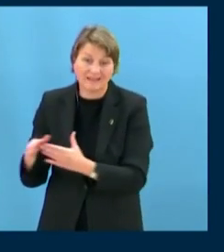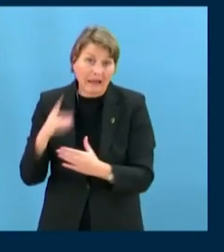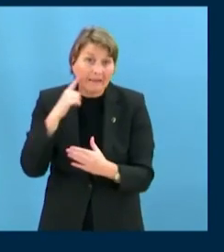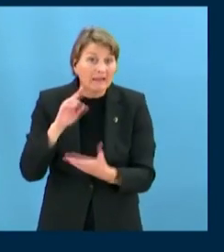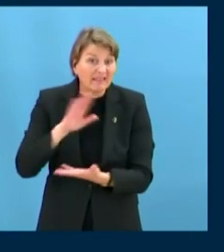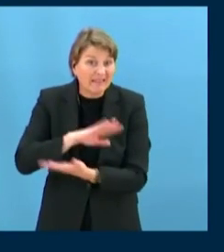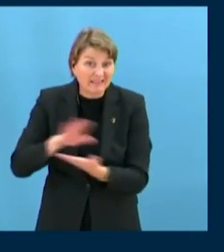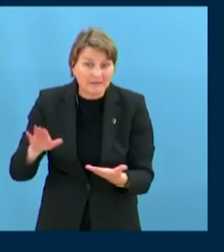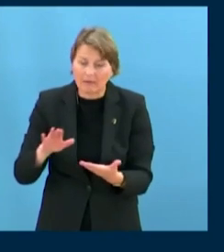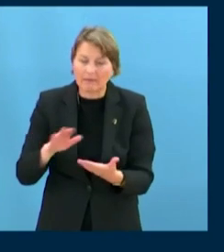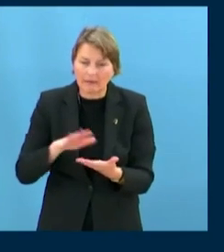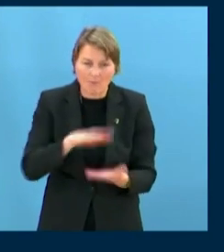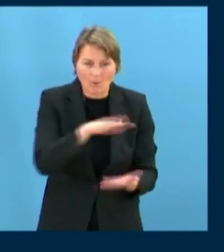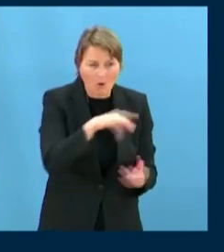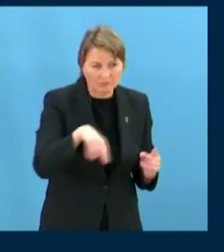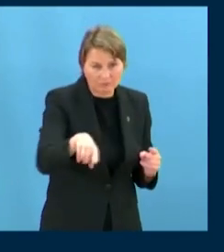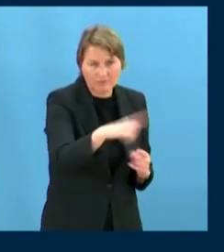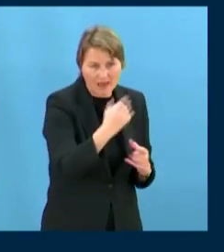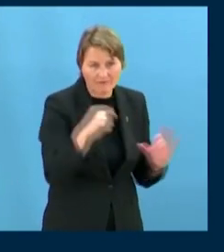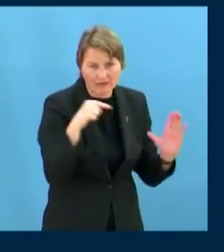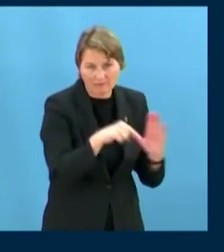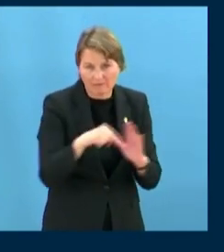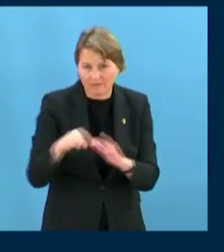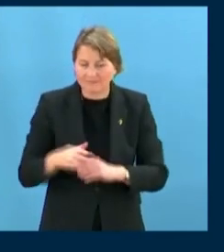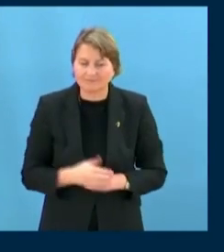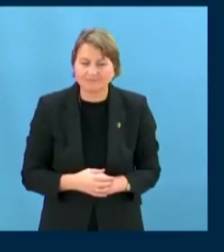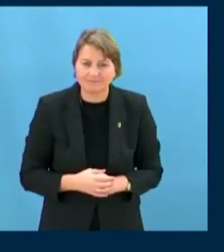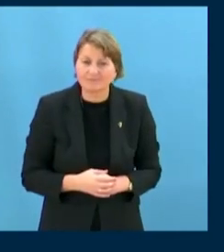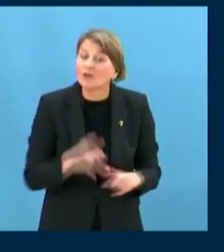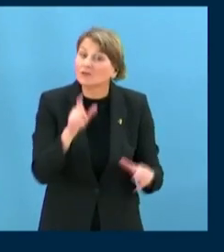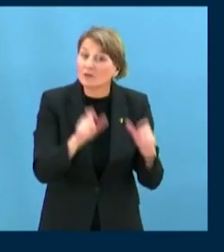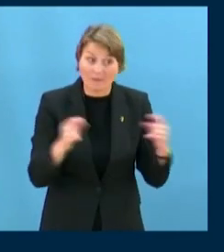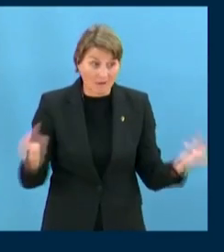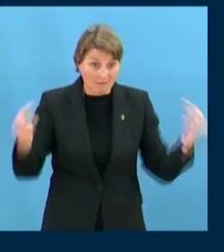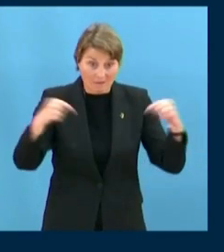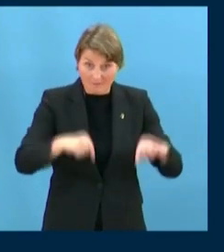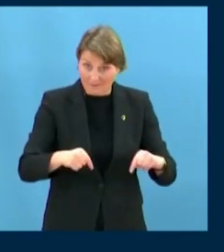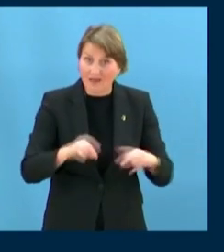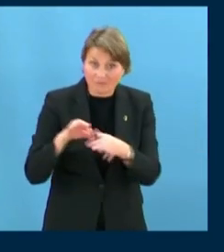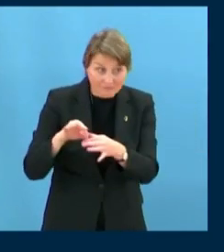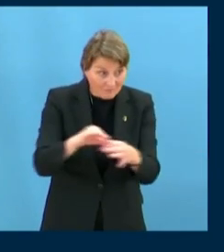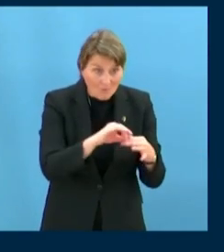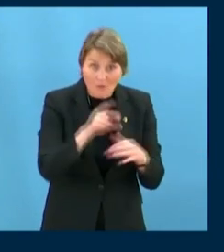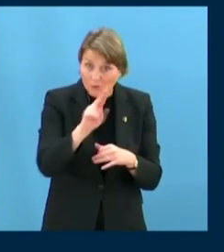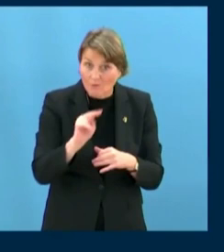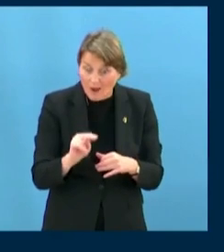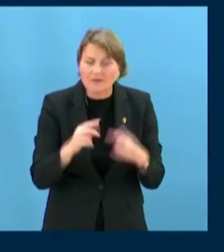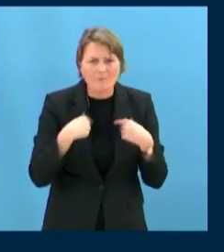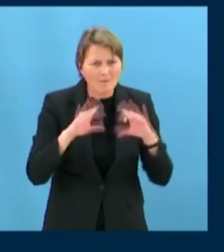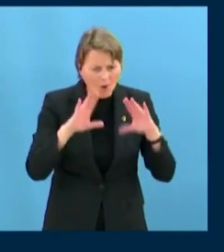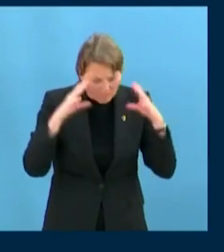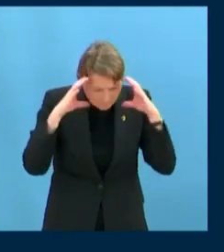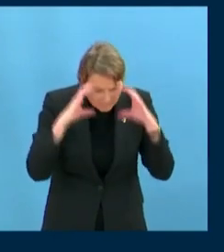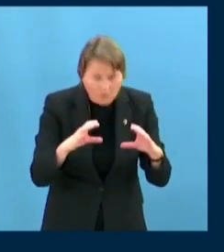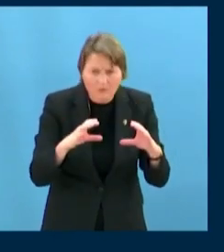targeting of representatives of indigenous peoples, including those engaged with the United Nations, deserves enhanced attention by